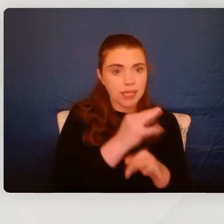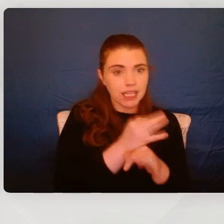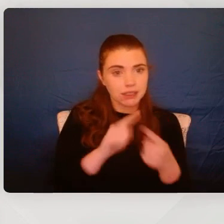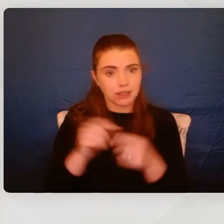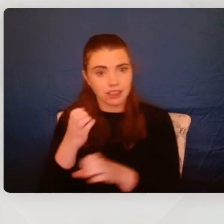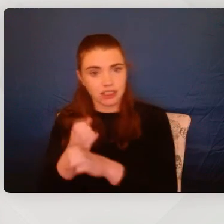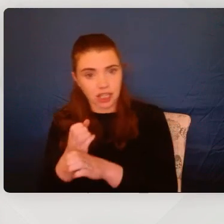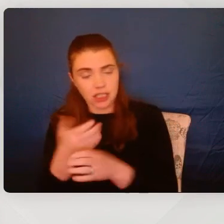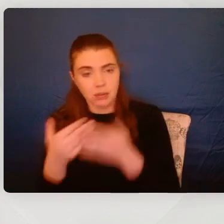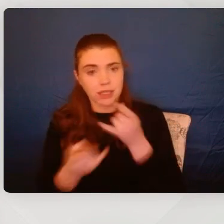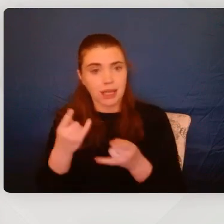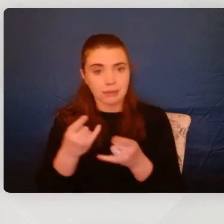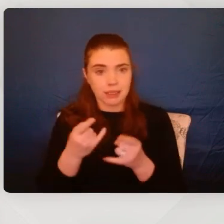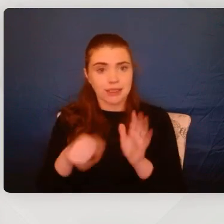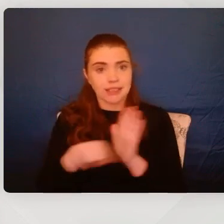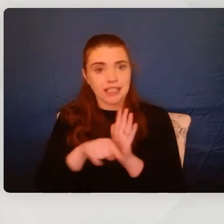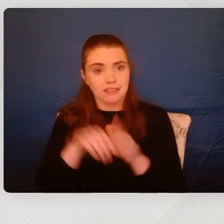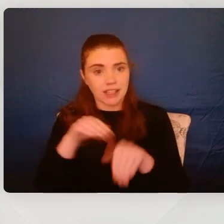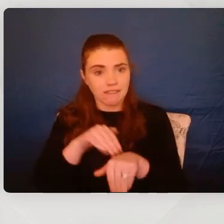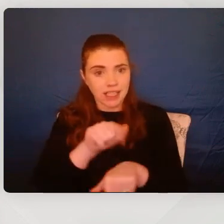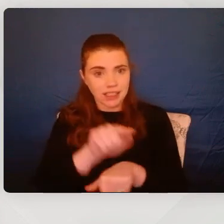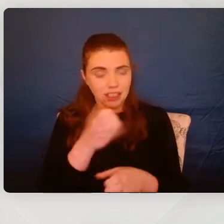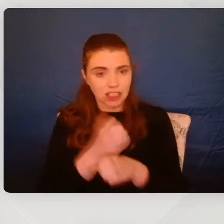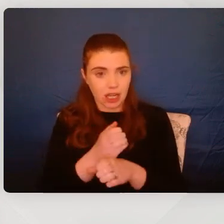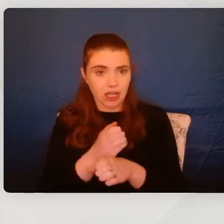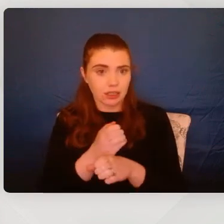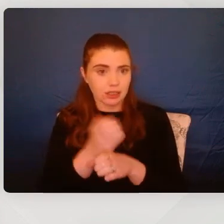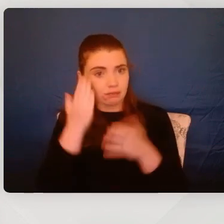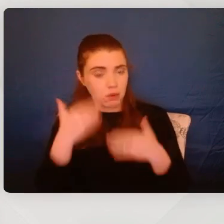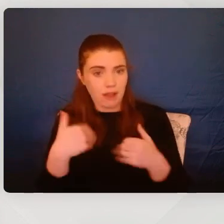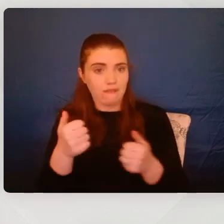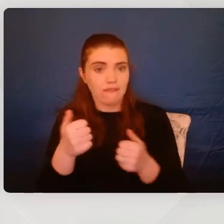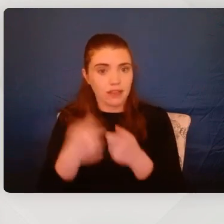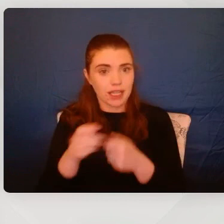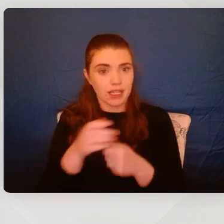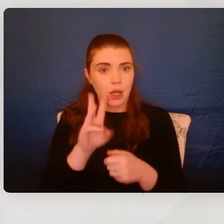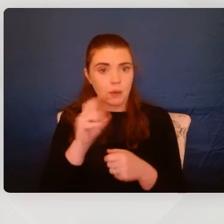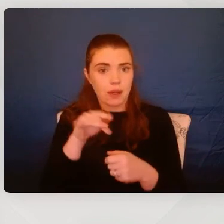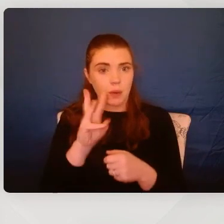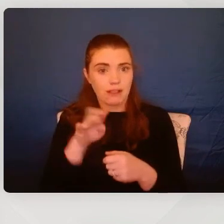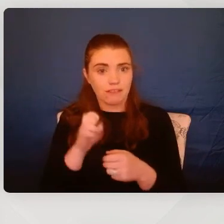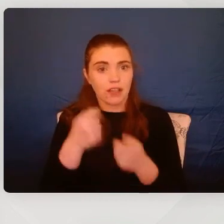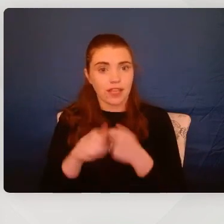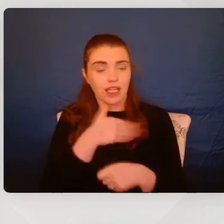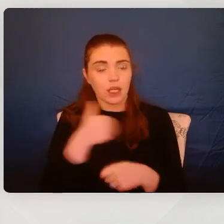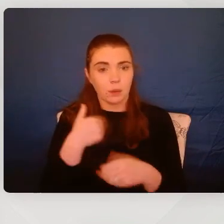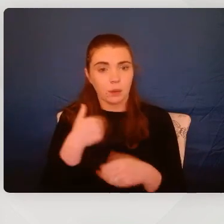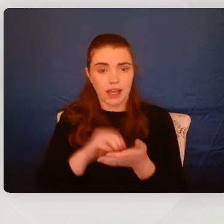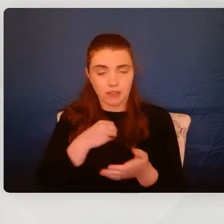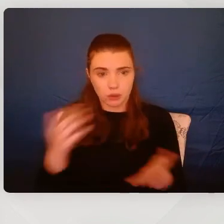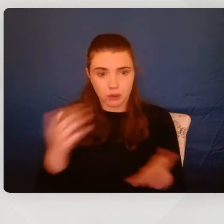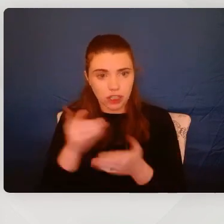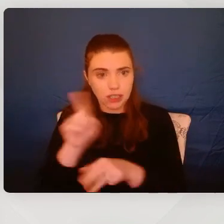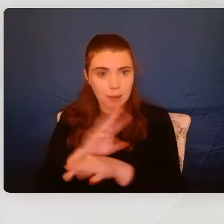adversely impacting on the child's welfare. And I suppose we all have a duty to encourage that parent to seek help, to